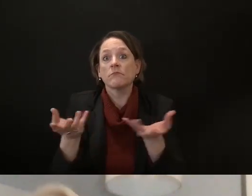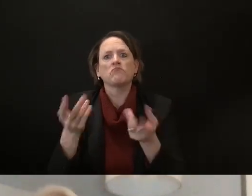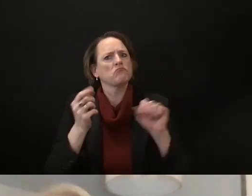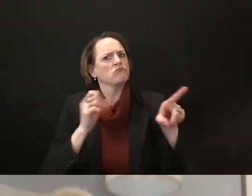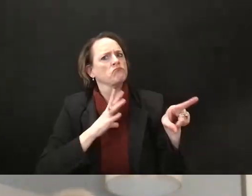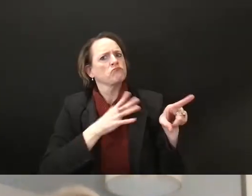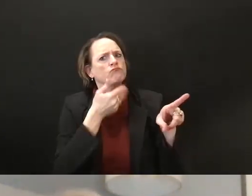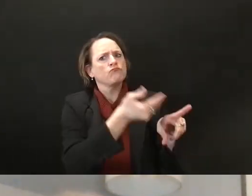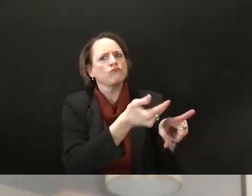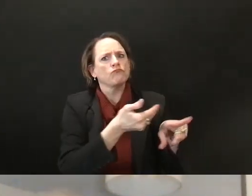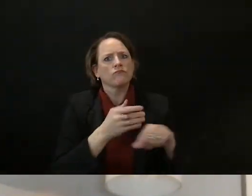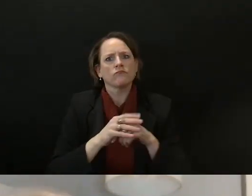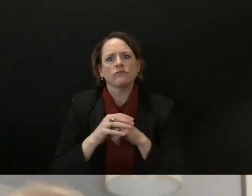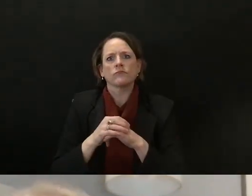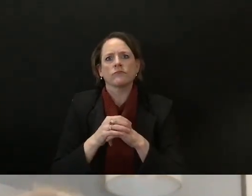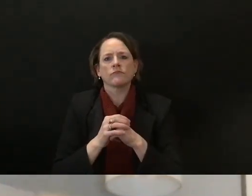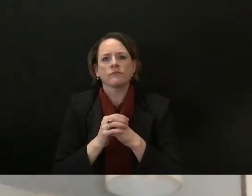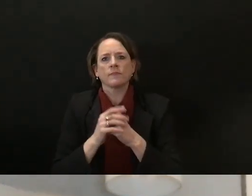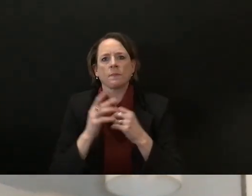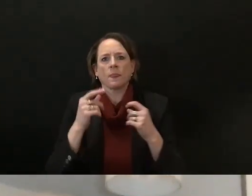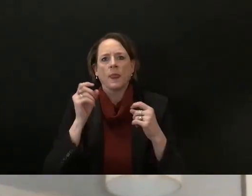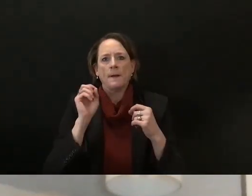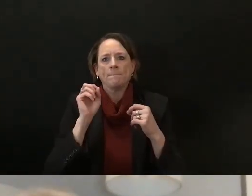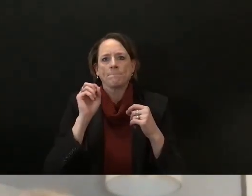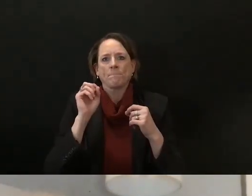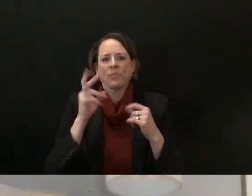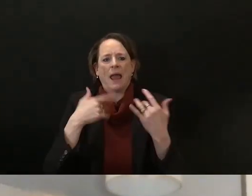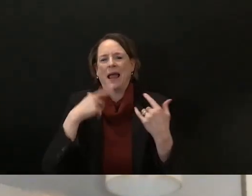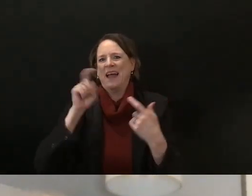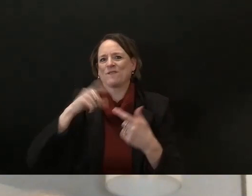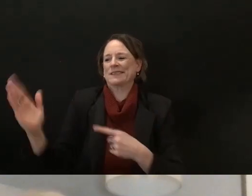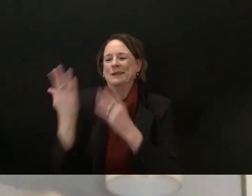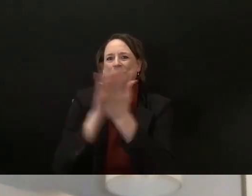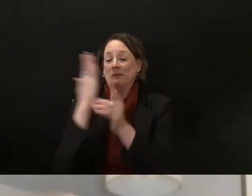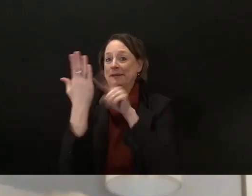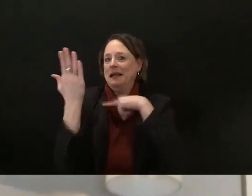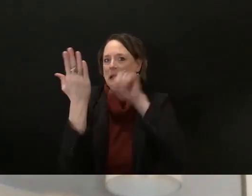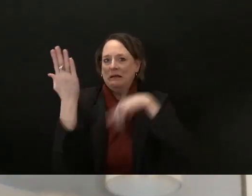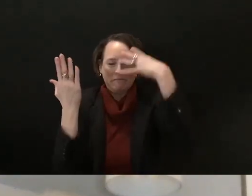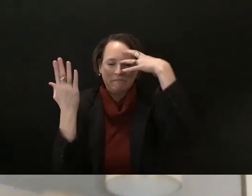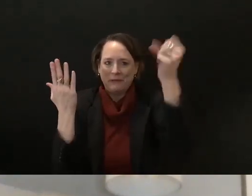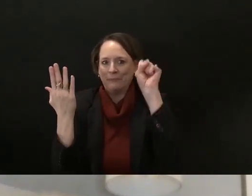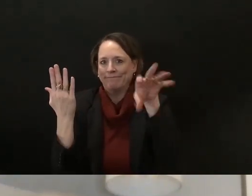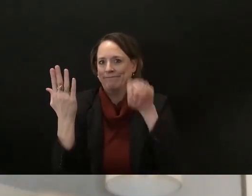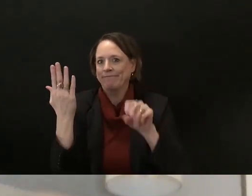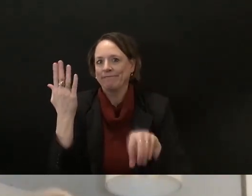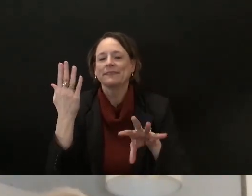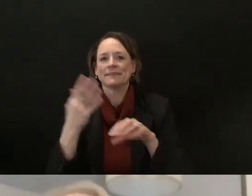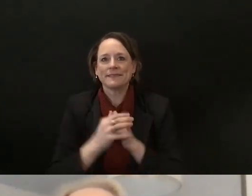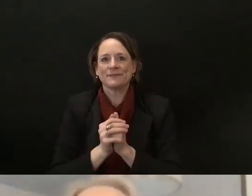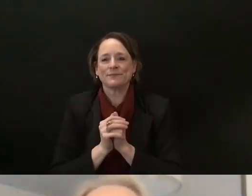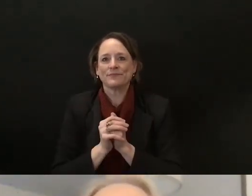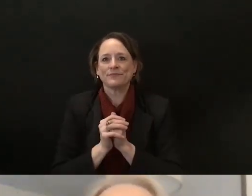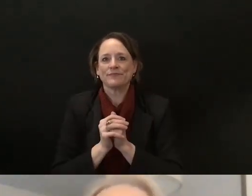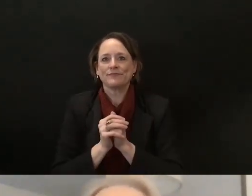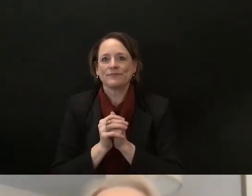so i'm not sure exactly what's in there but um as both senator larson and representative broscoff said um how many days